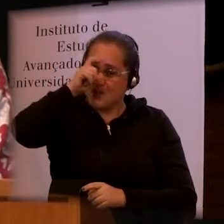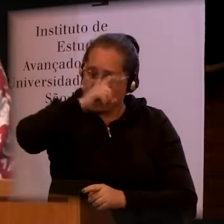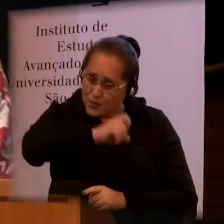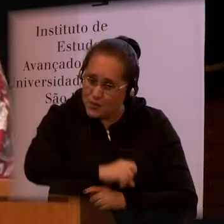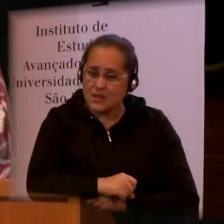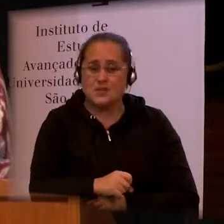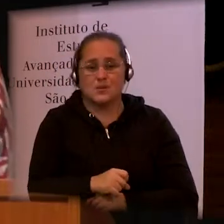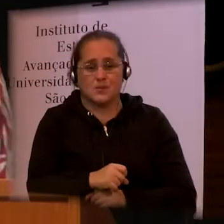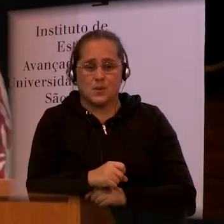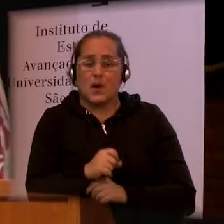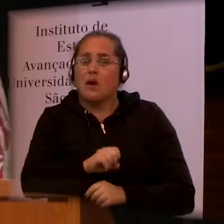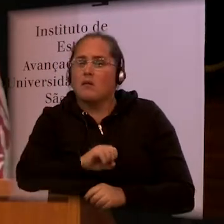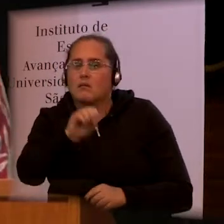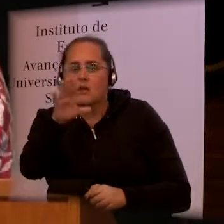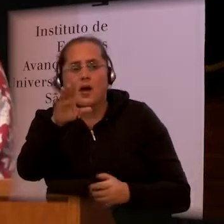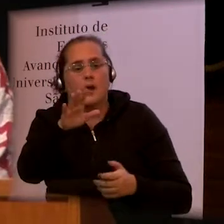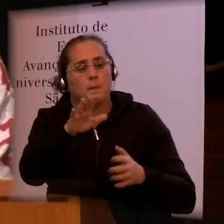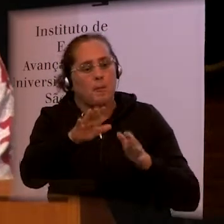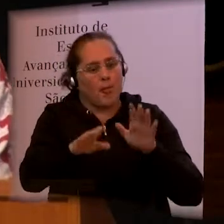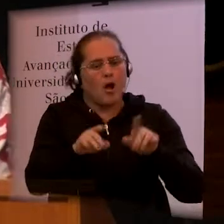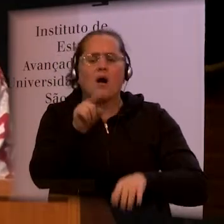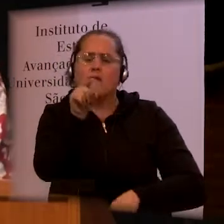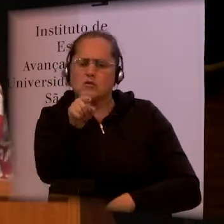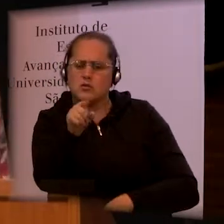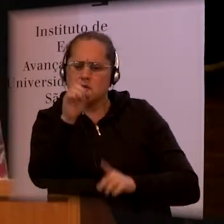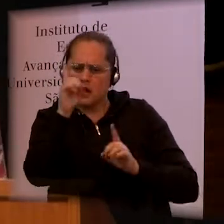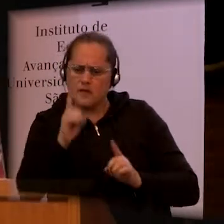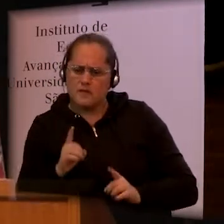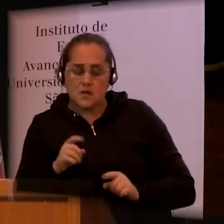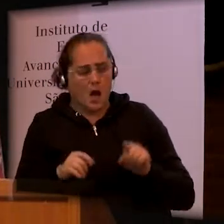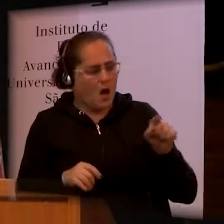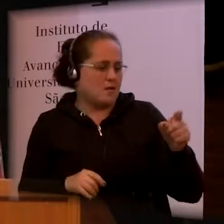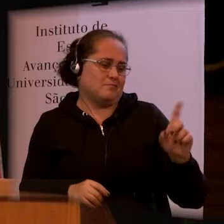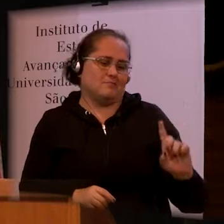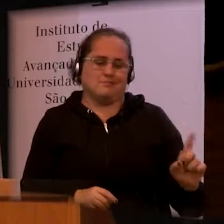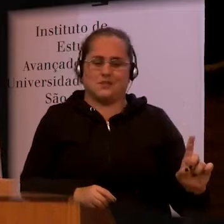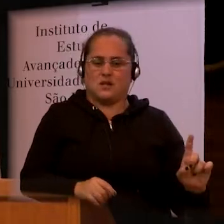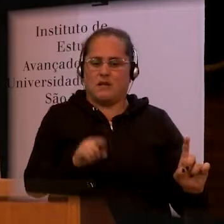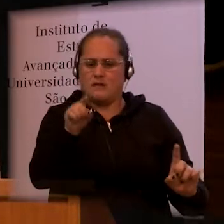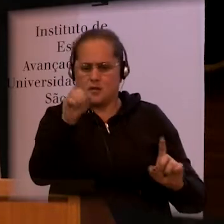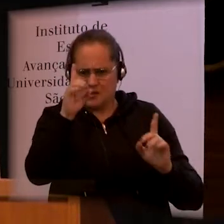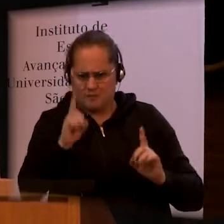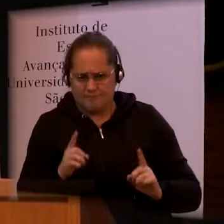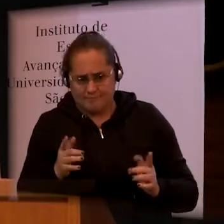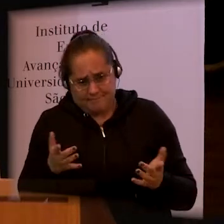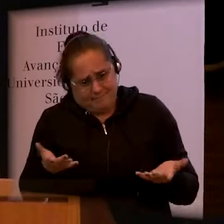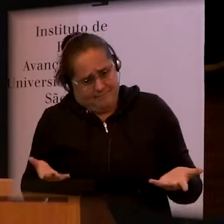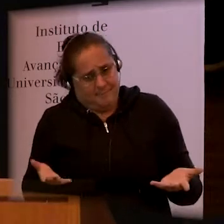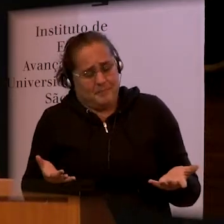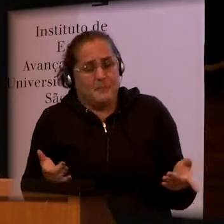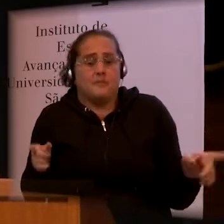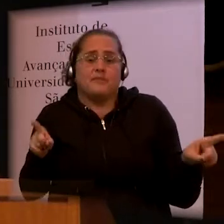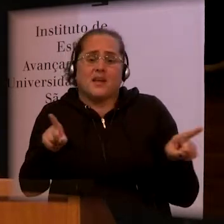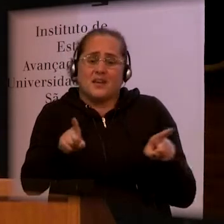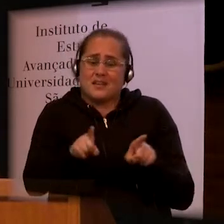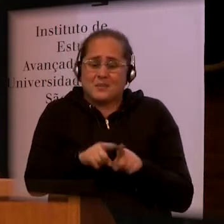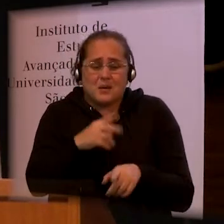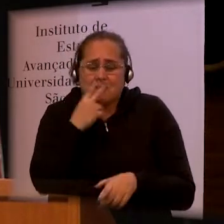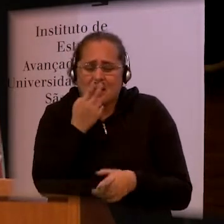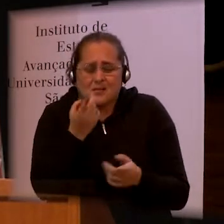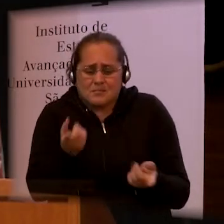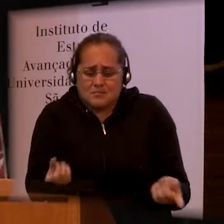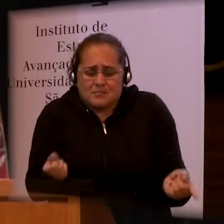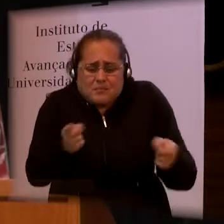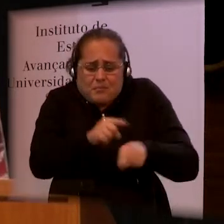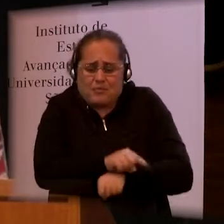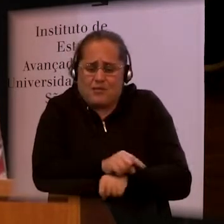as you are disabled and you are not disabled. And it's very controversial how you measure disability and there are lots of